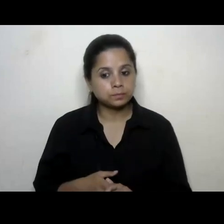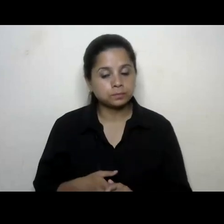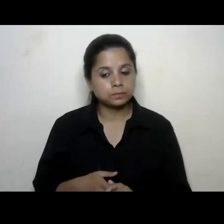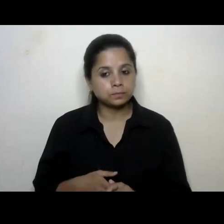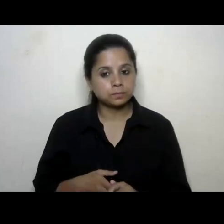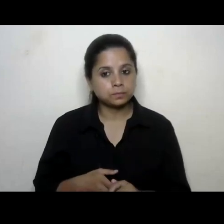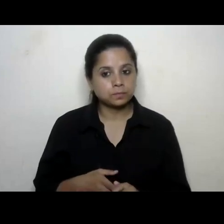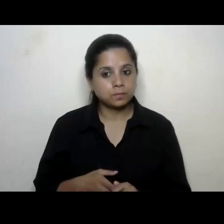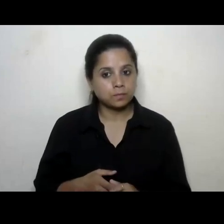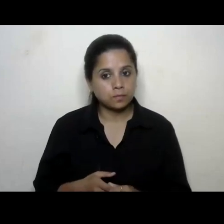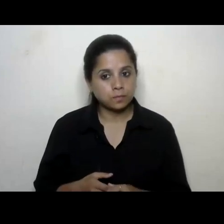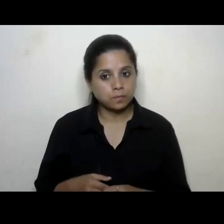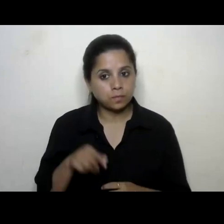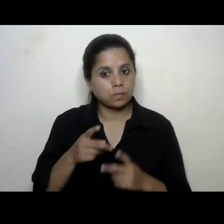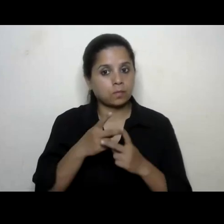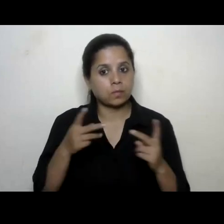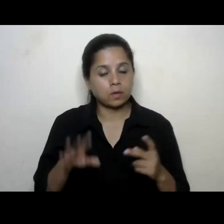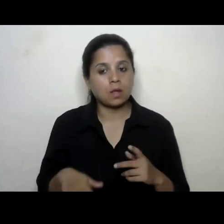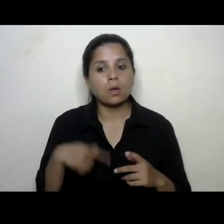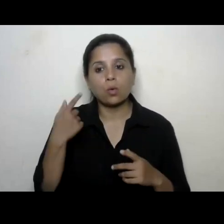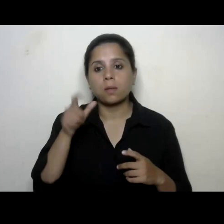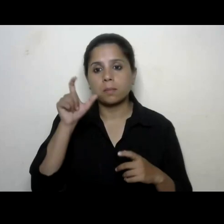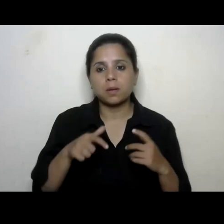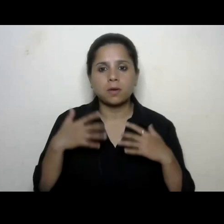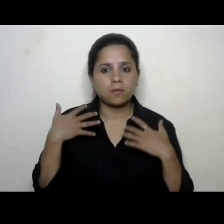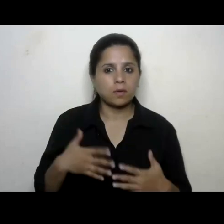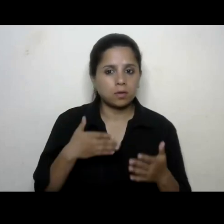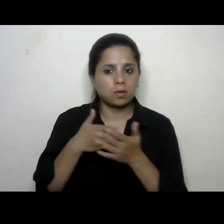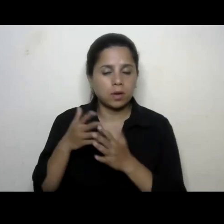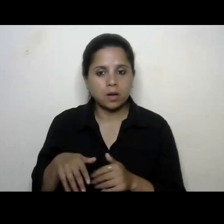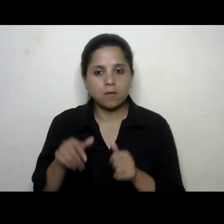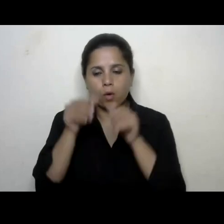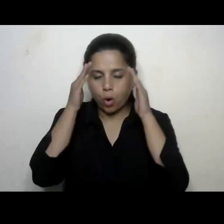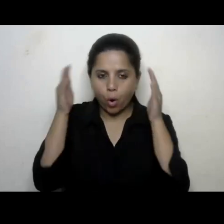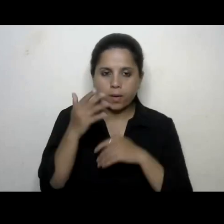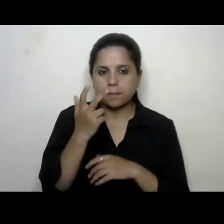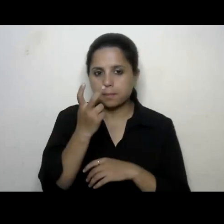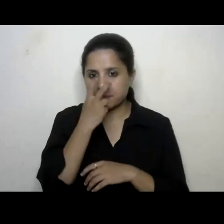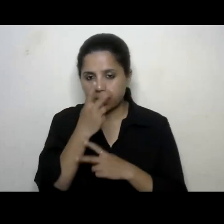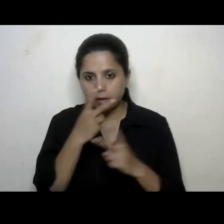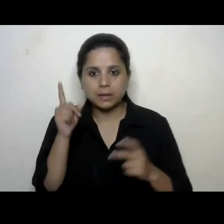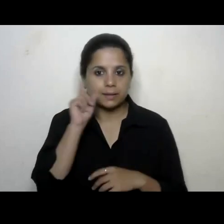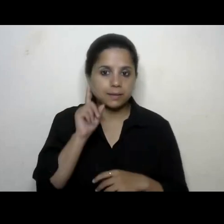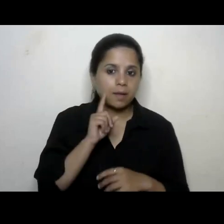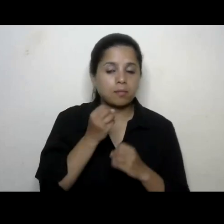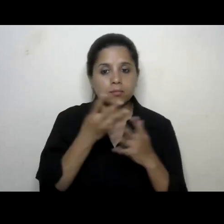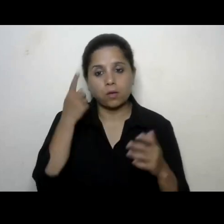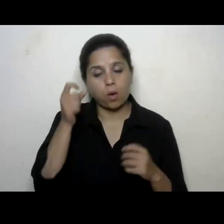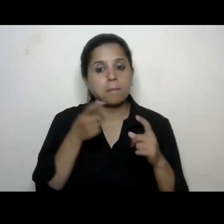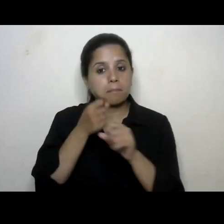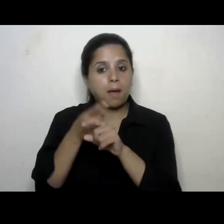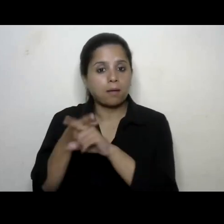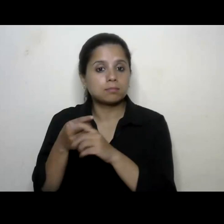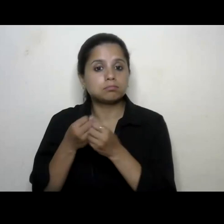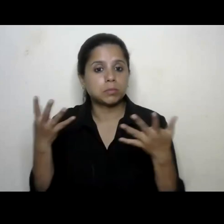various physical mental challenge conditions like autism blindness deafness and so